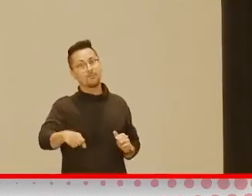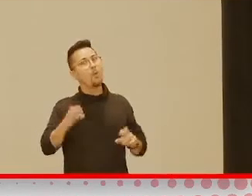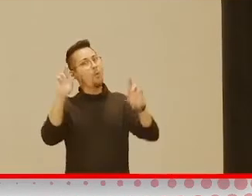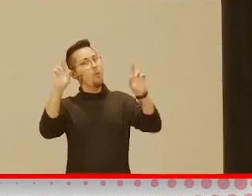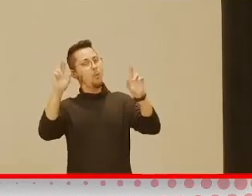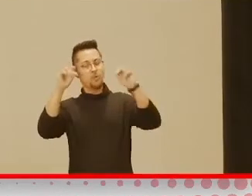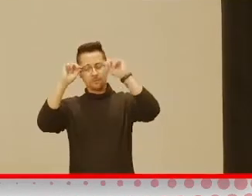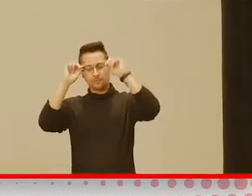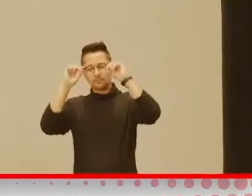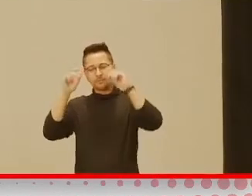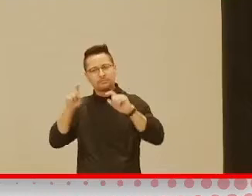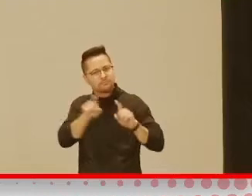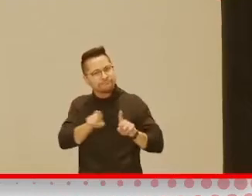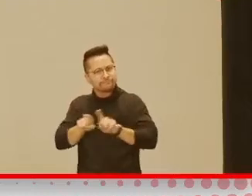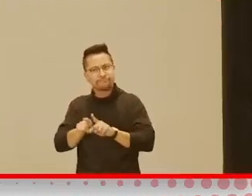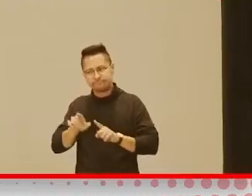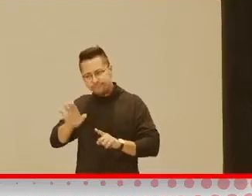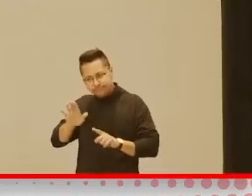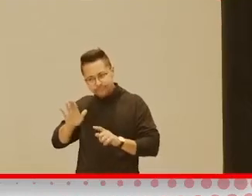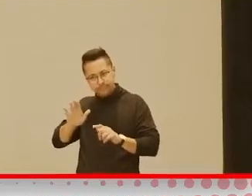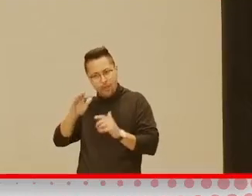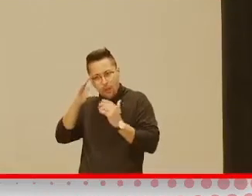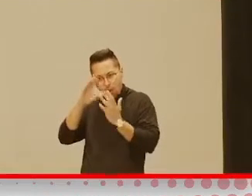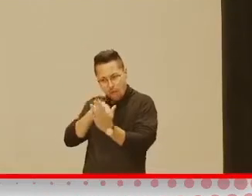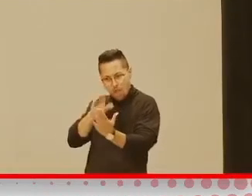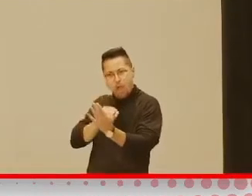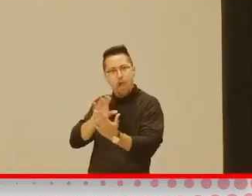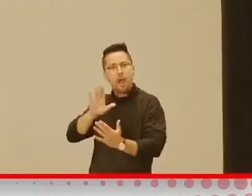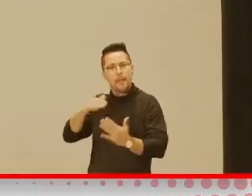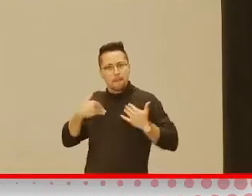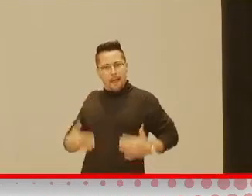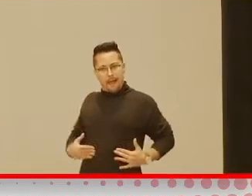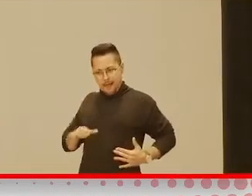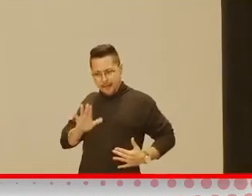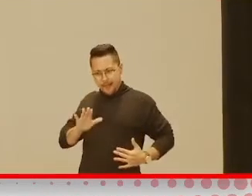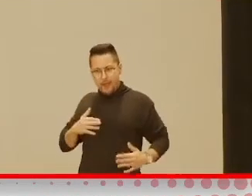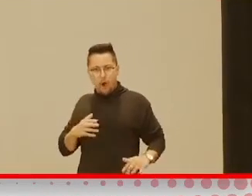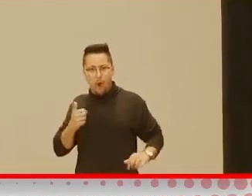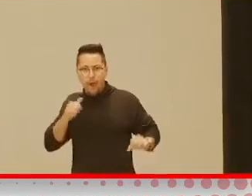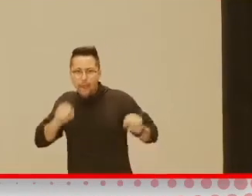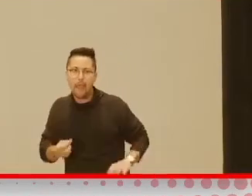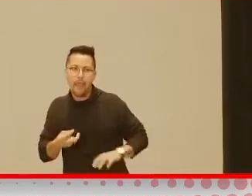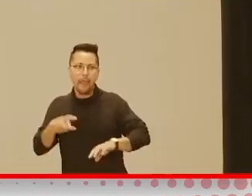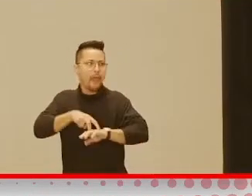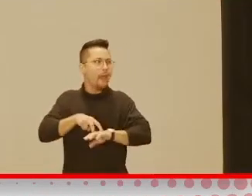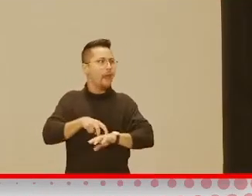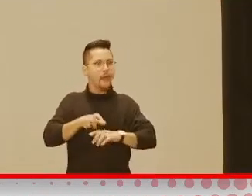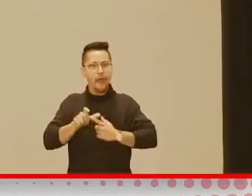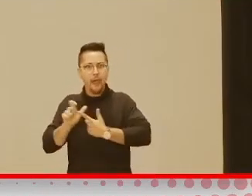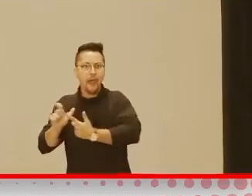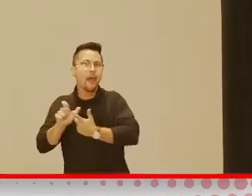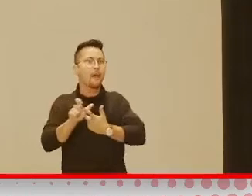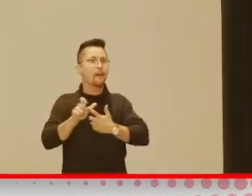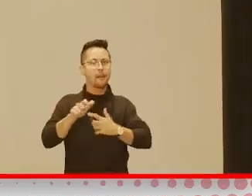also learning, you know, the limitations or what their body can do. So, of course, we want to make sure they're safe while they're doing those things. But